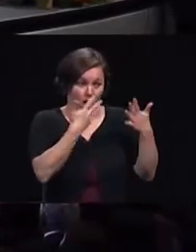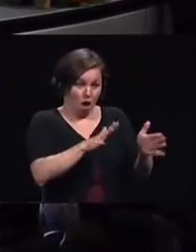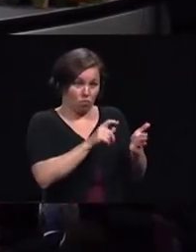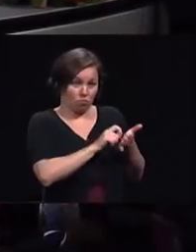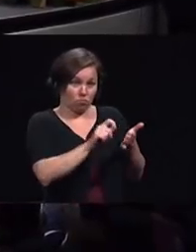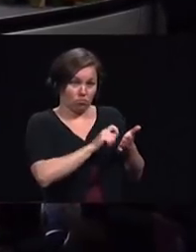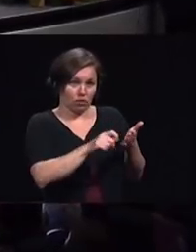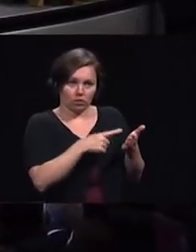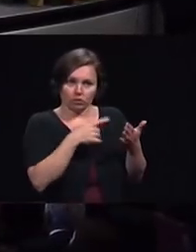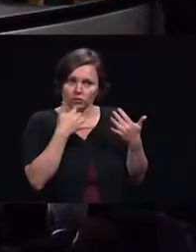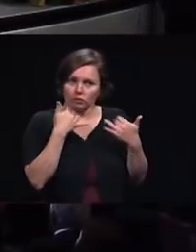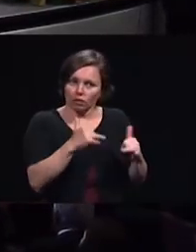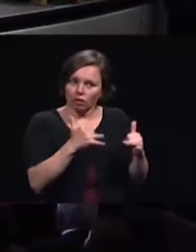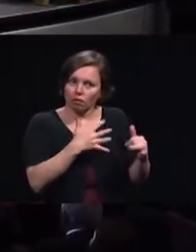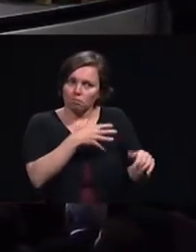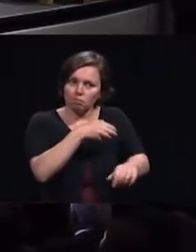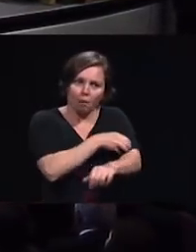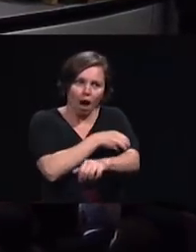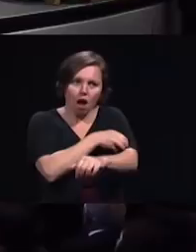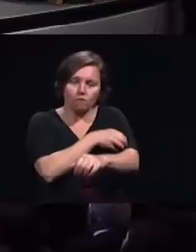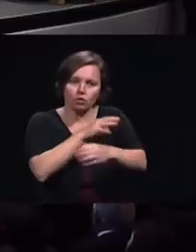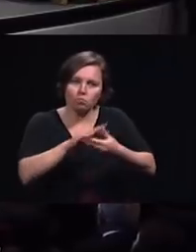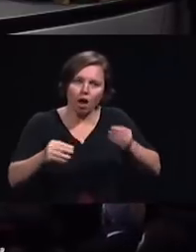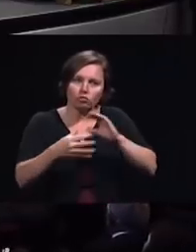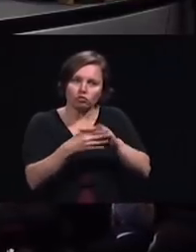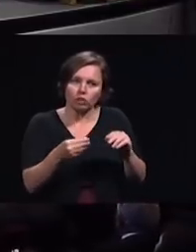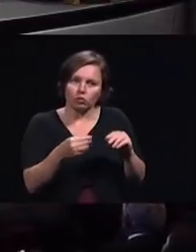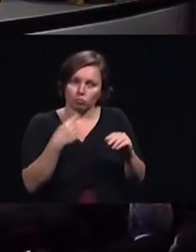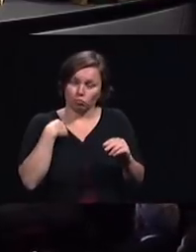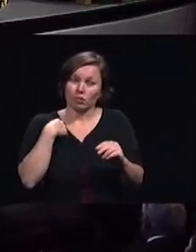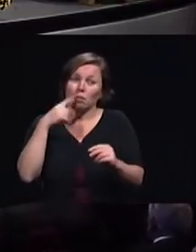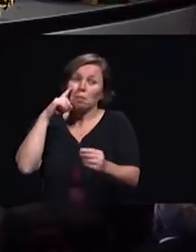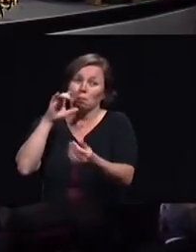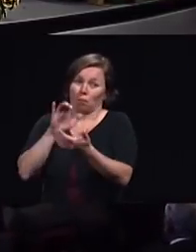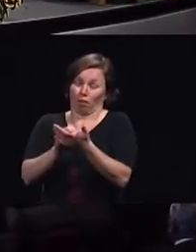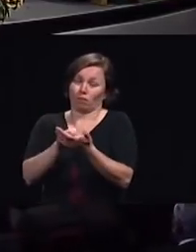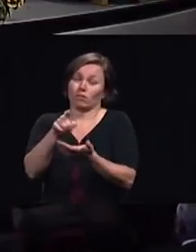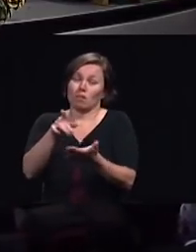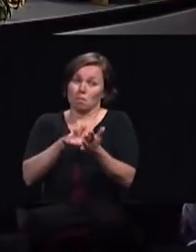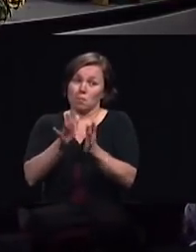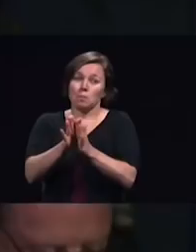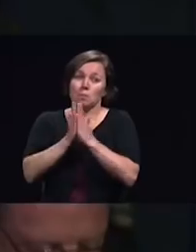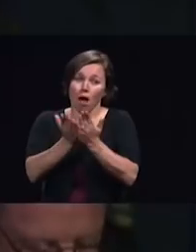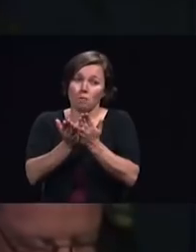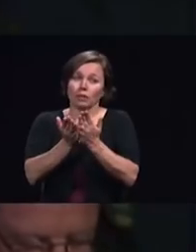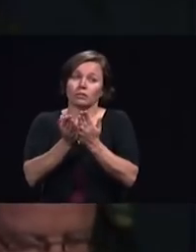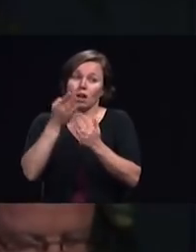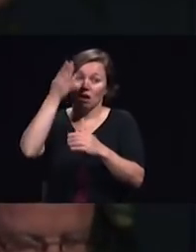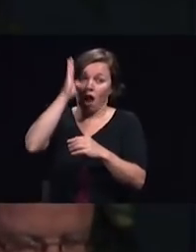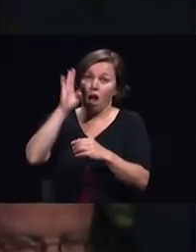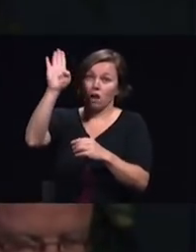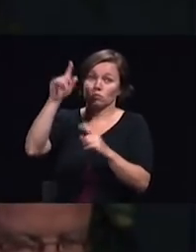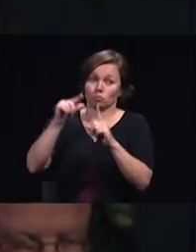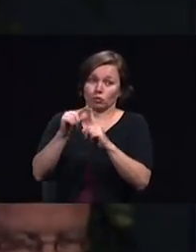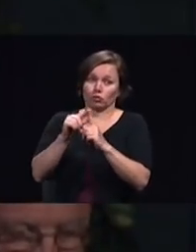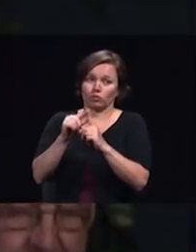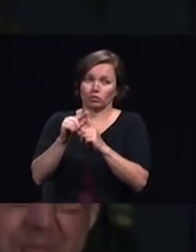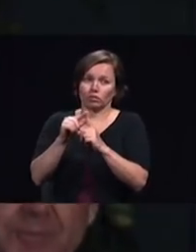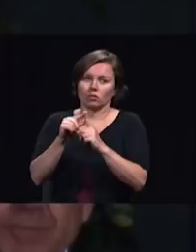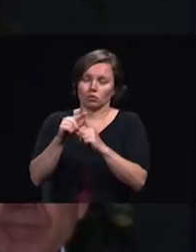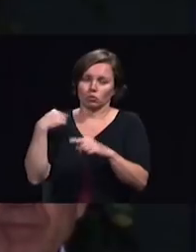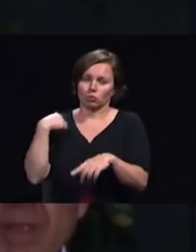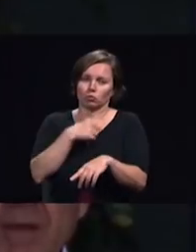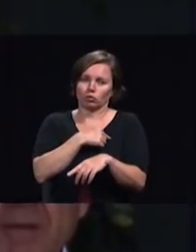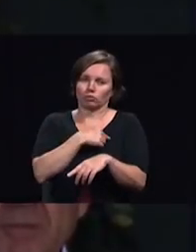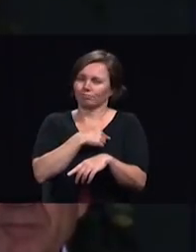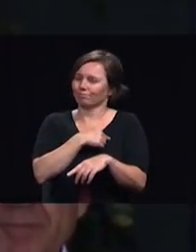in the Bible as God's word and our only rule of faith we do not in any way substitute